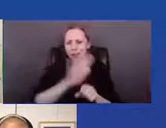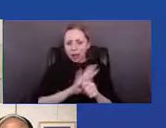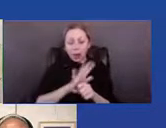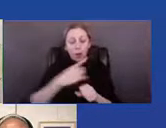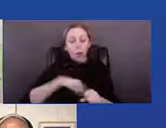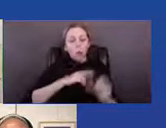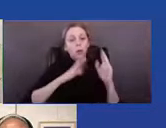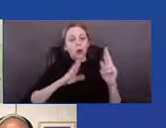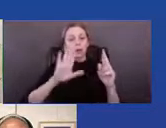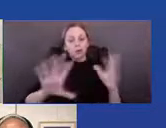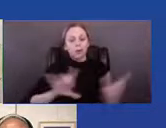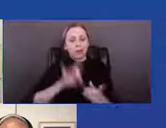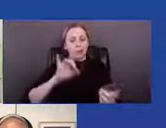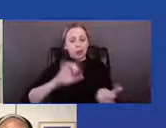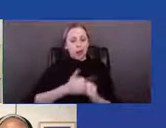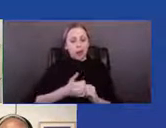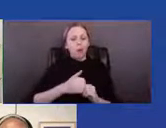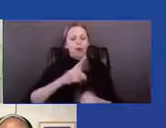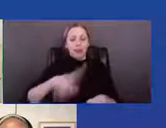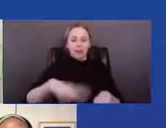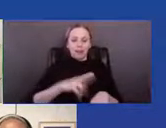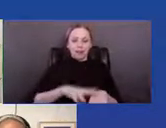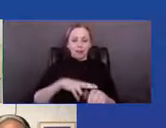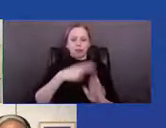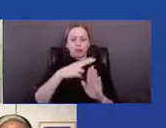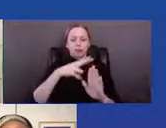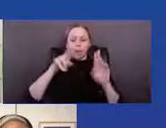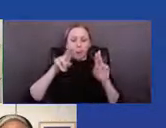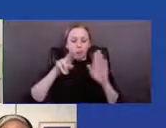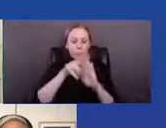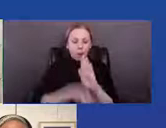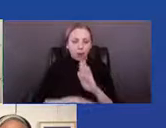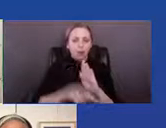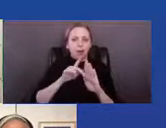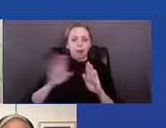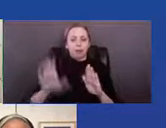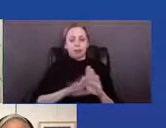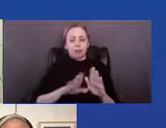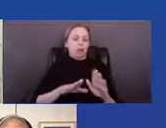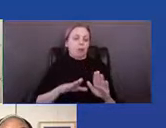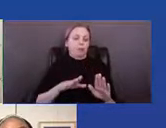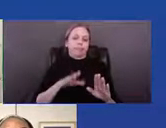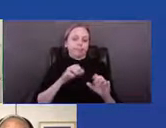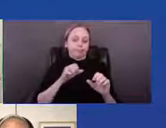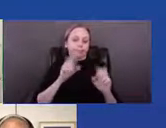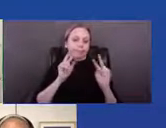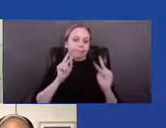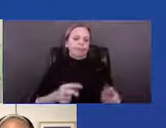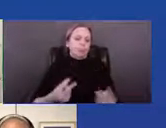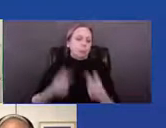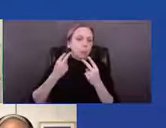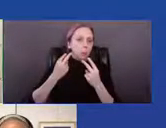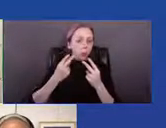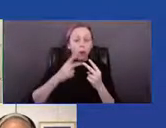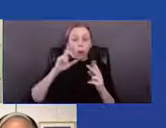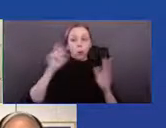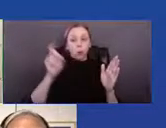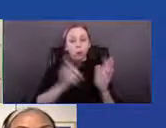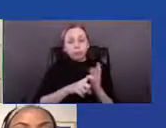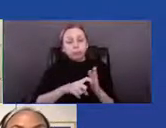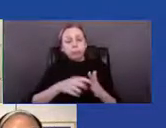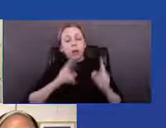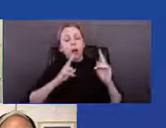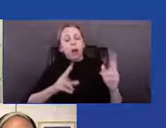Ground National Monument. We also acknowledge and mourn all black people whose lives have been violently harmed